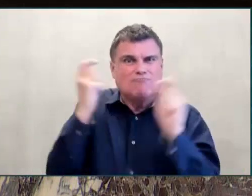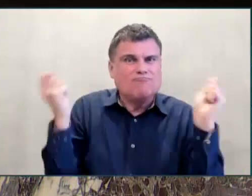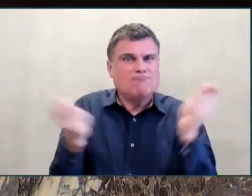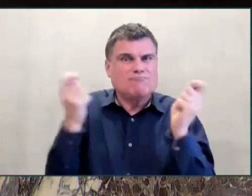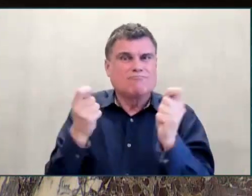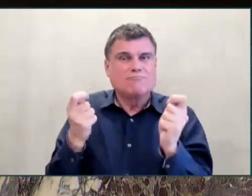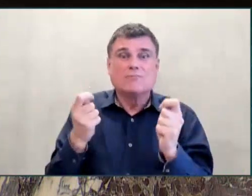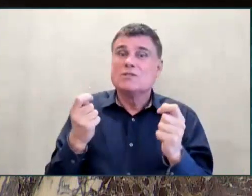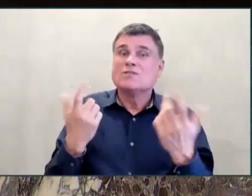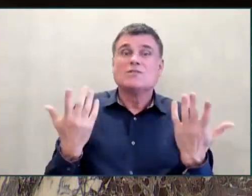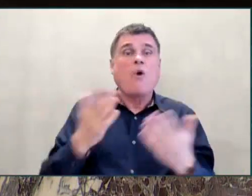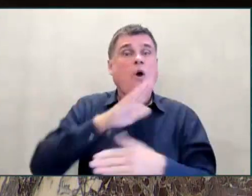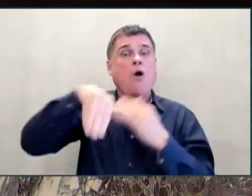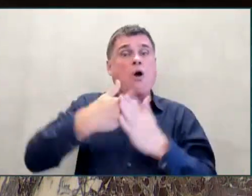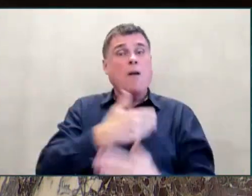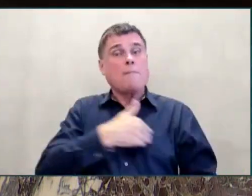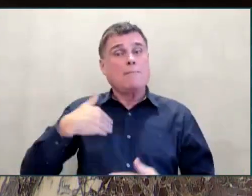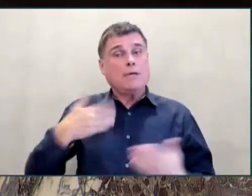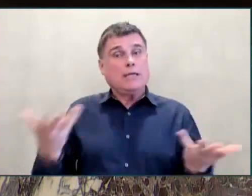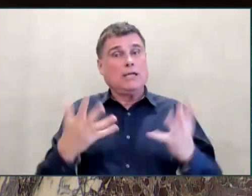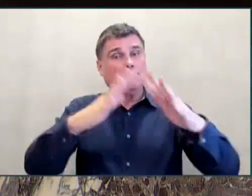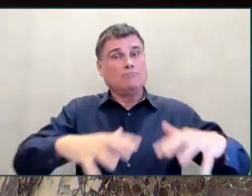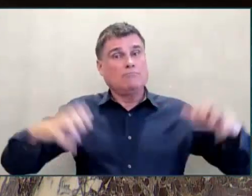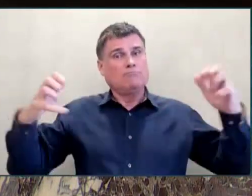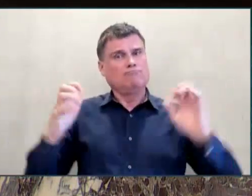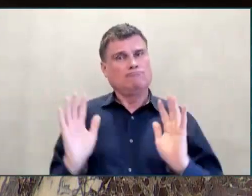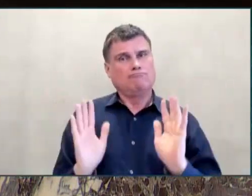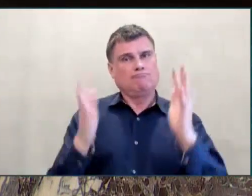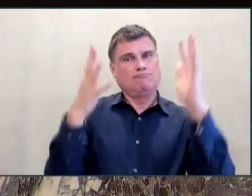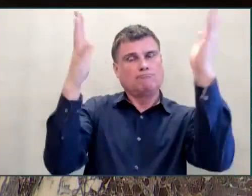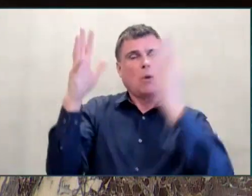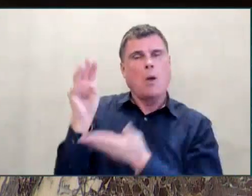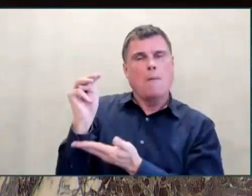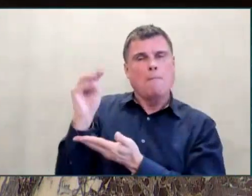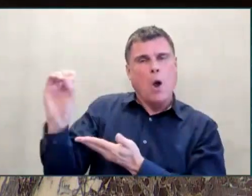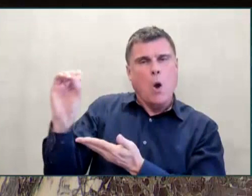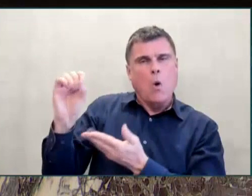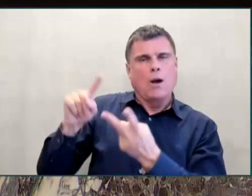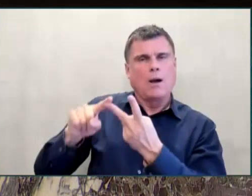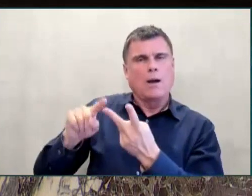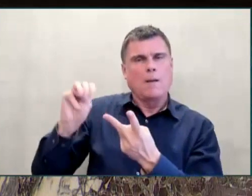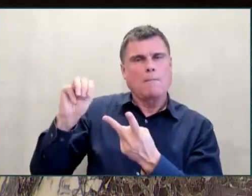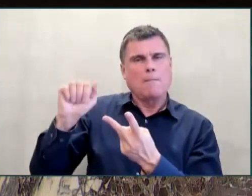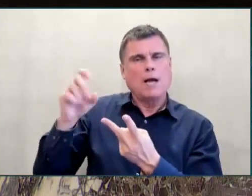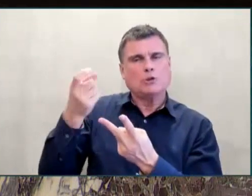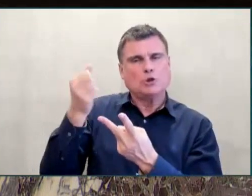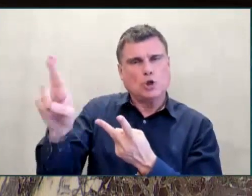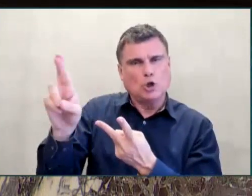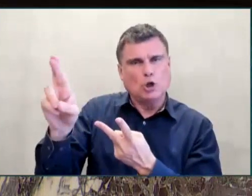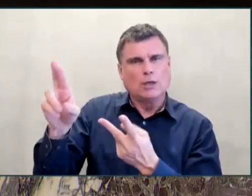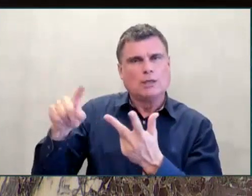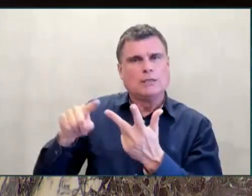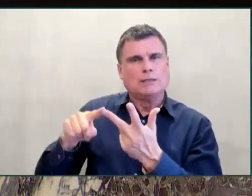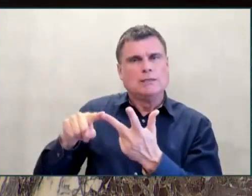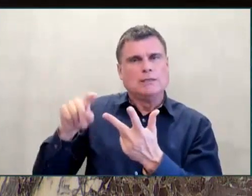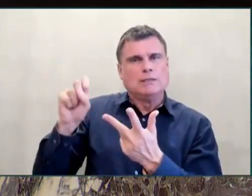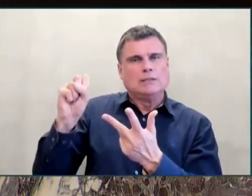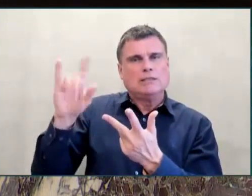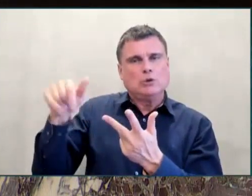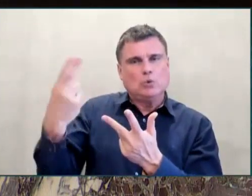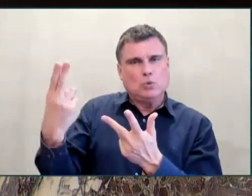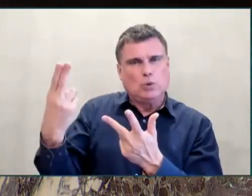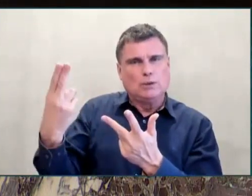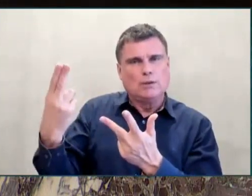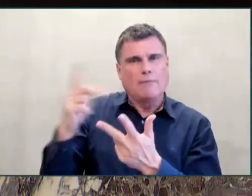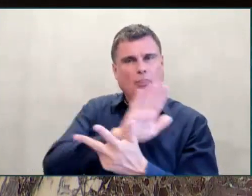Singh and the 1,000 volunteers from Dashmashdar Bar for all their hard work in organizing the best